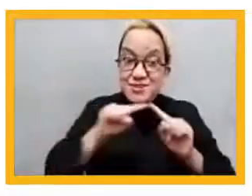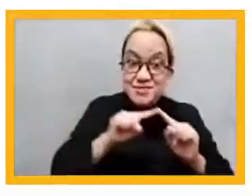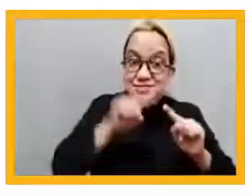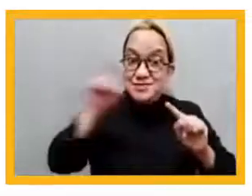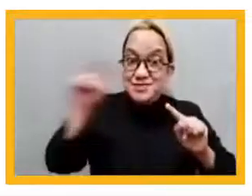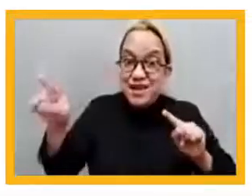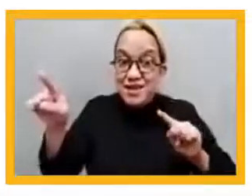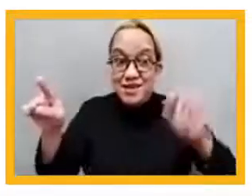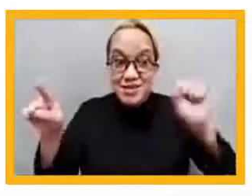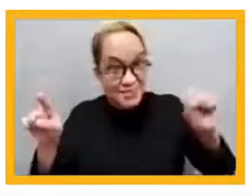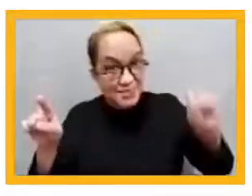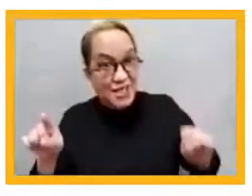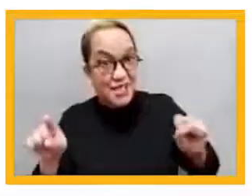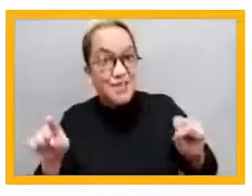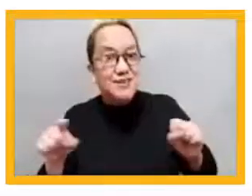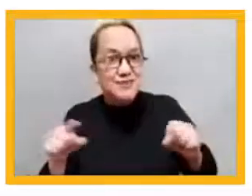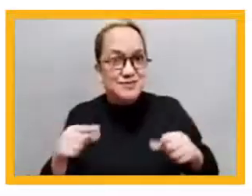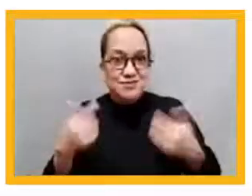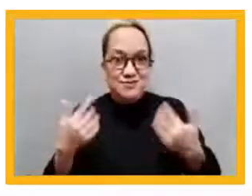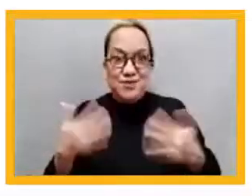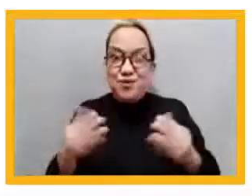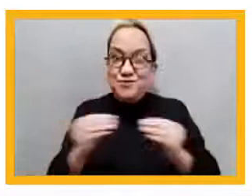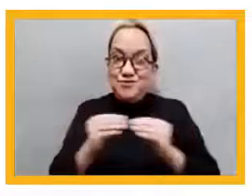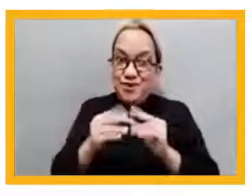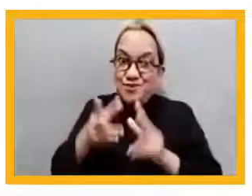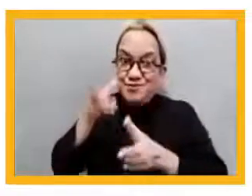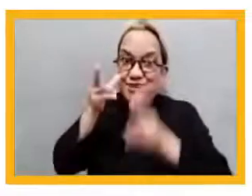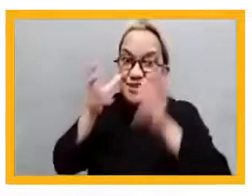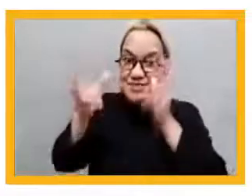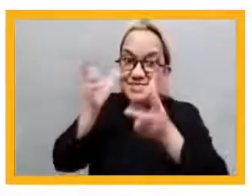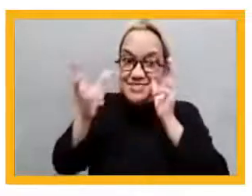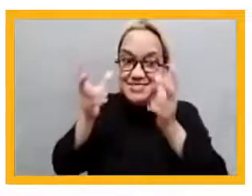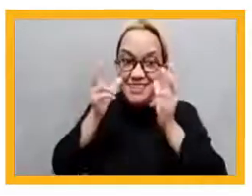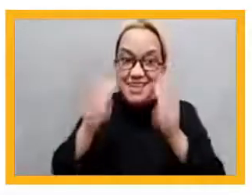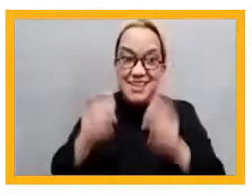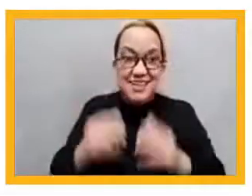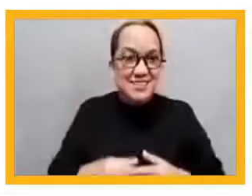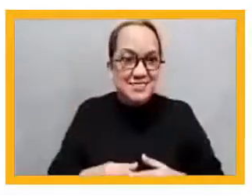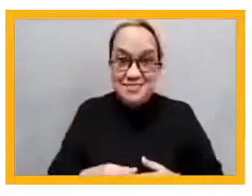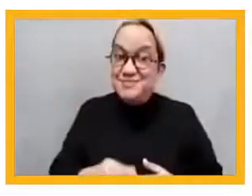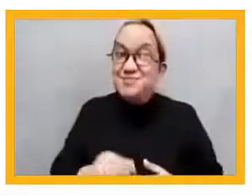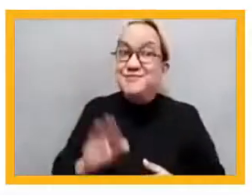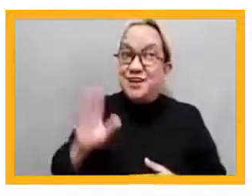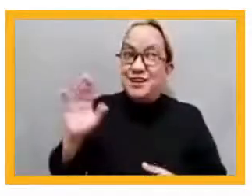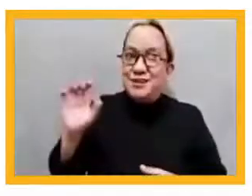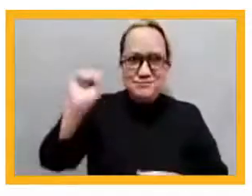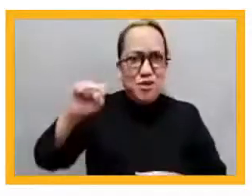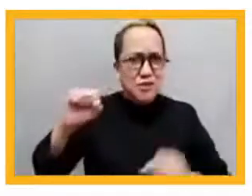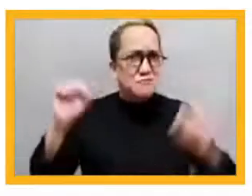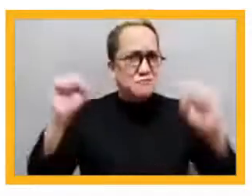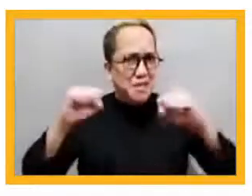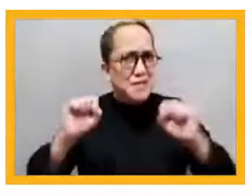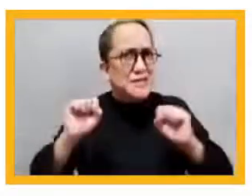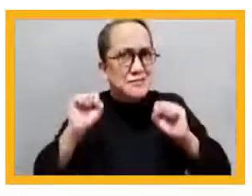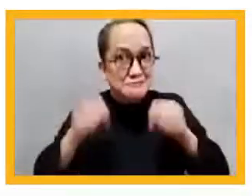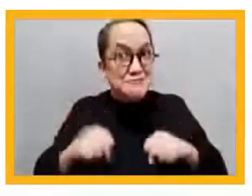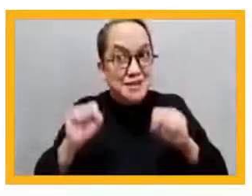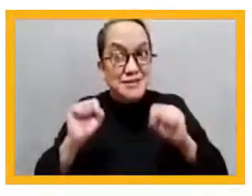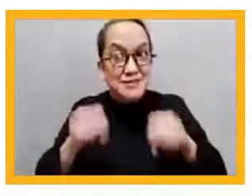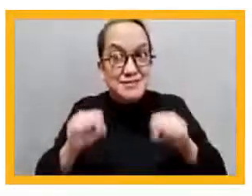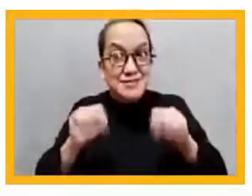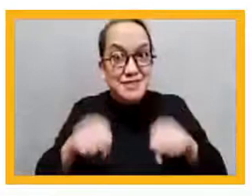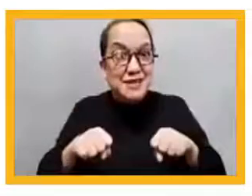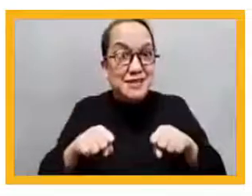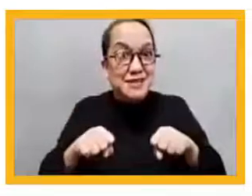about this and this mantra of yes, we can. That's that mindset. From our next speaker now, I'd love to introduce you now to